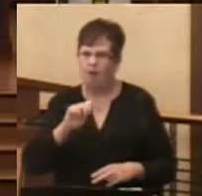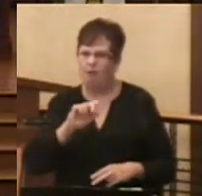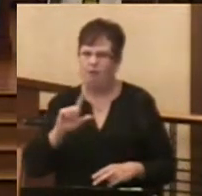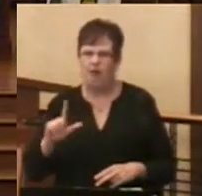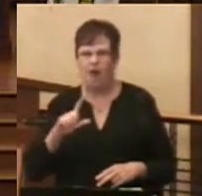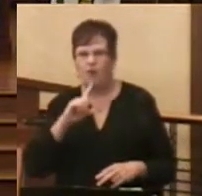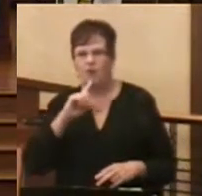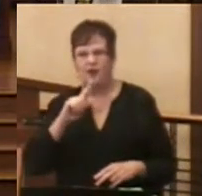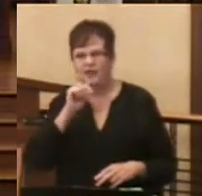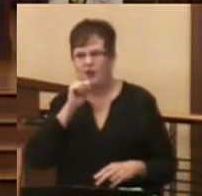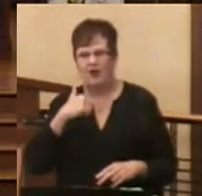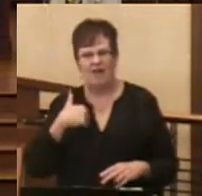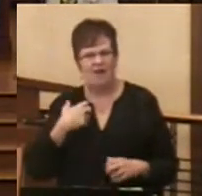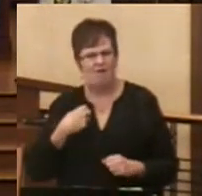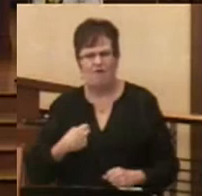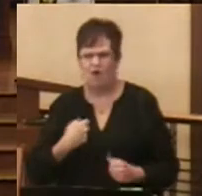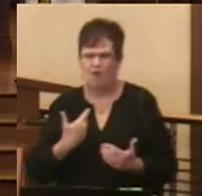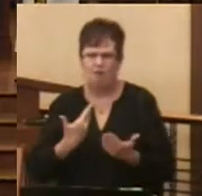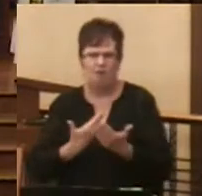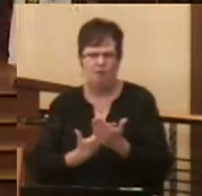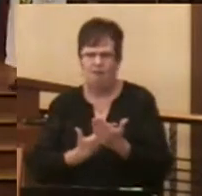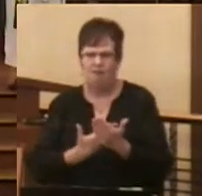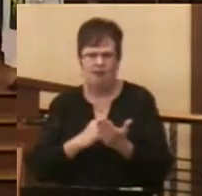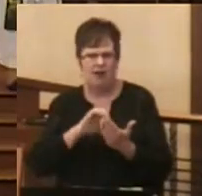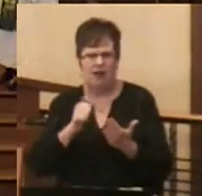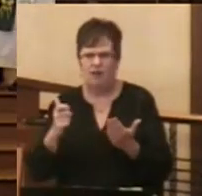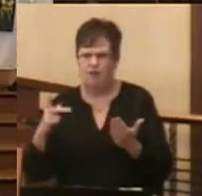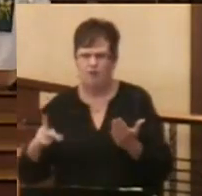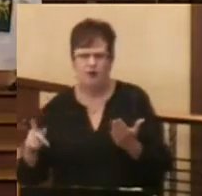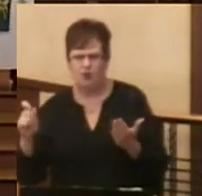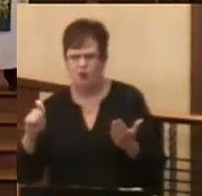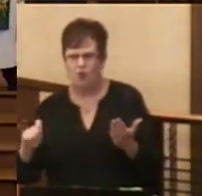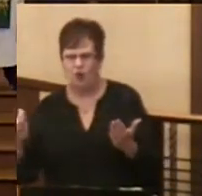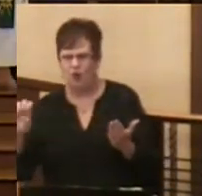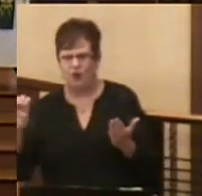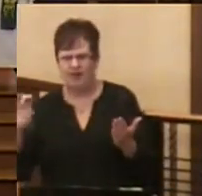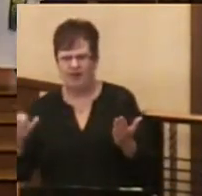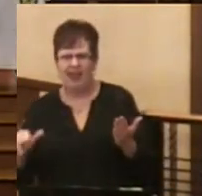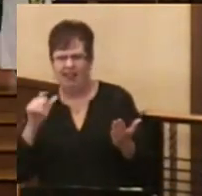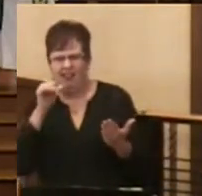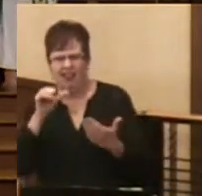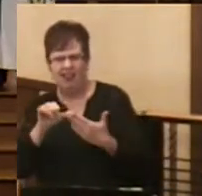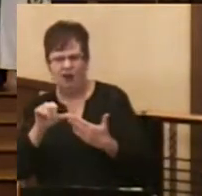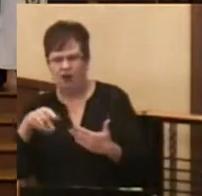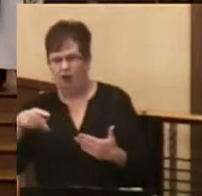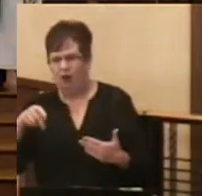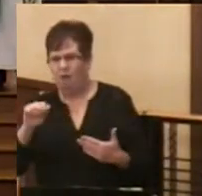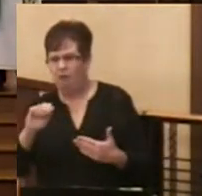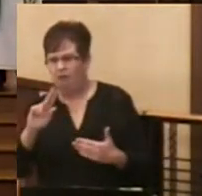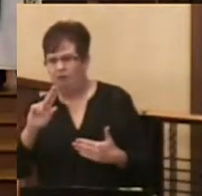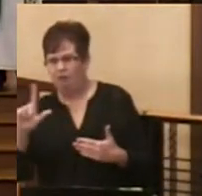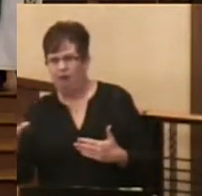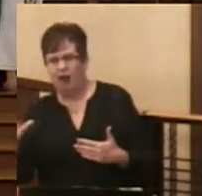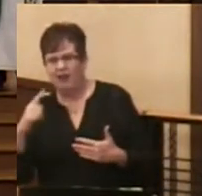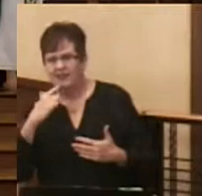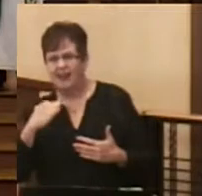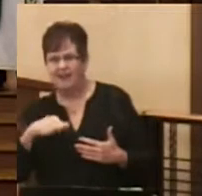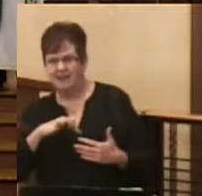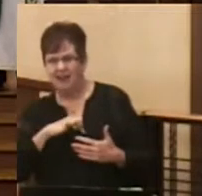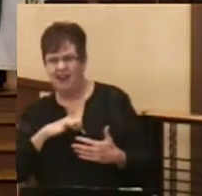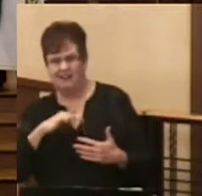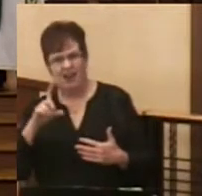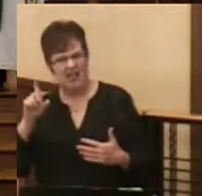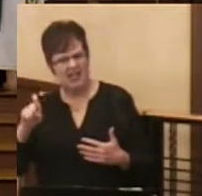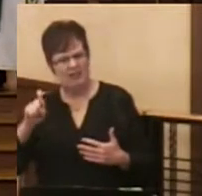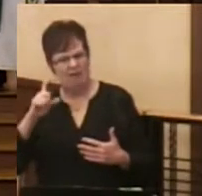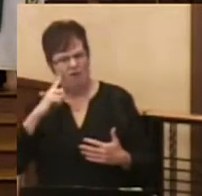that we don't have any firm evidence that there's someone other who wrote this letter, Paul tells us that it is necessary for us to